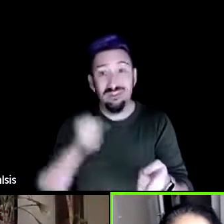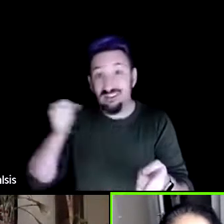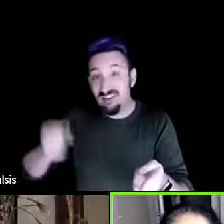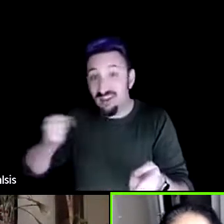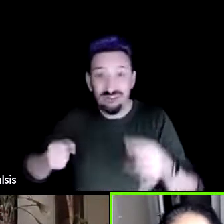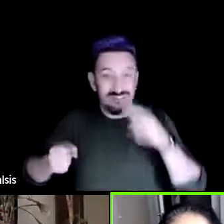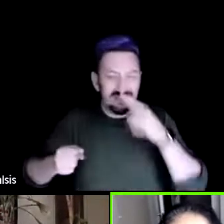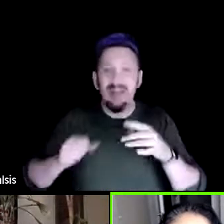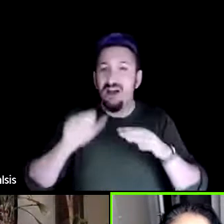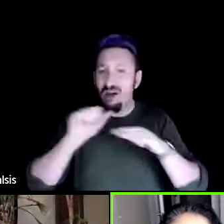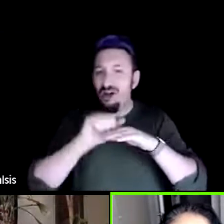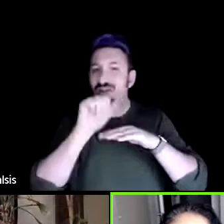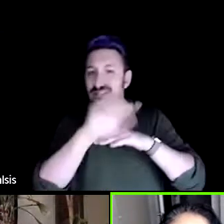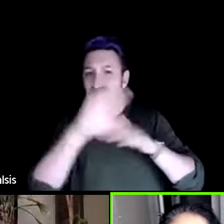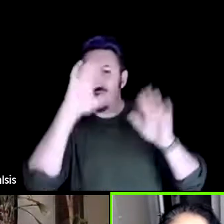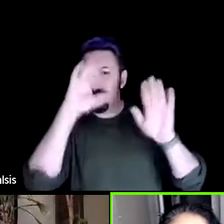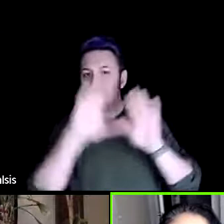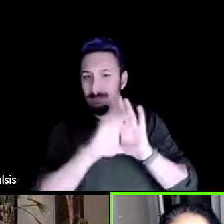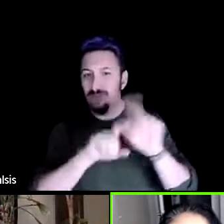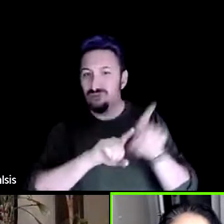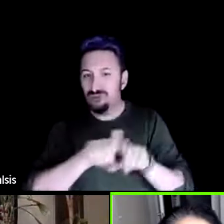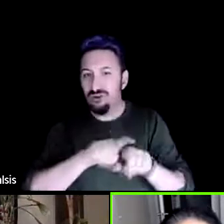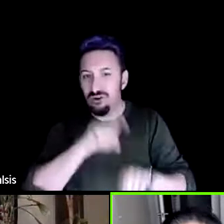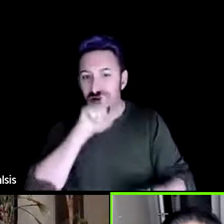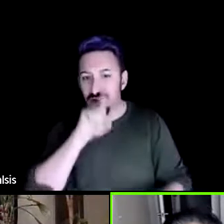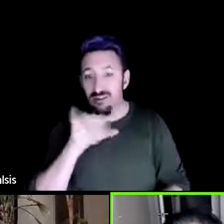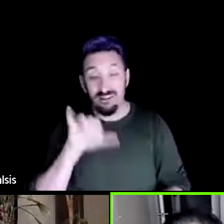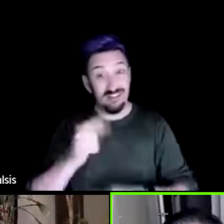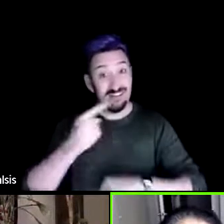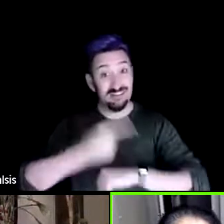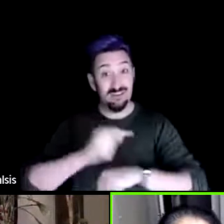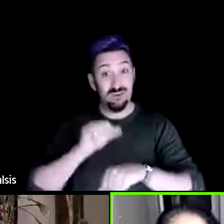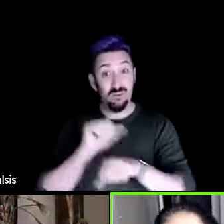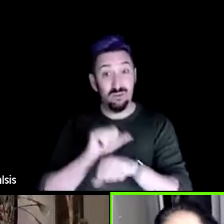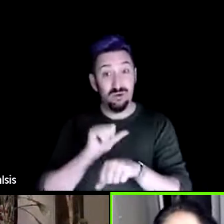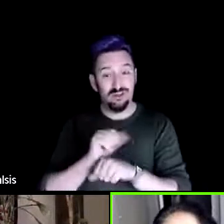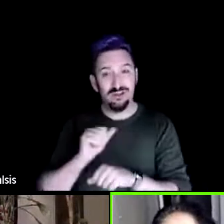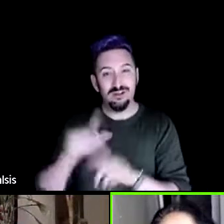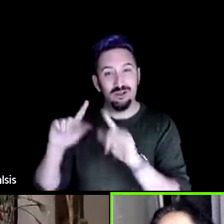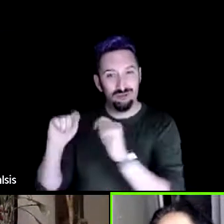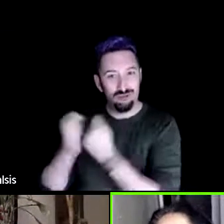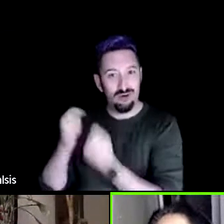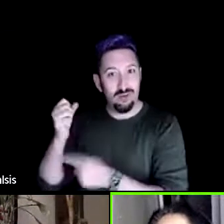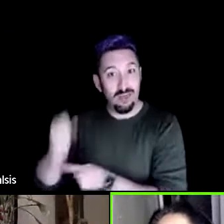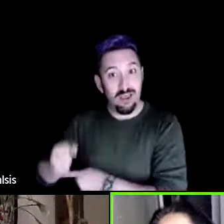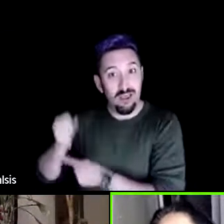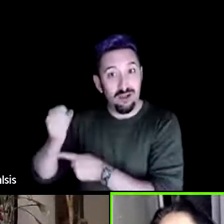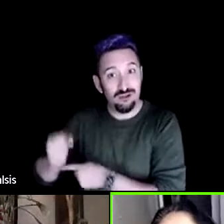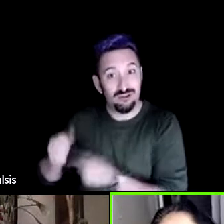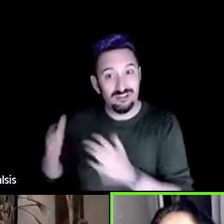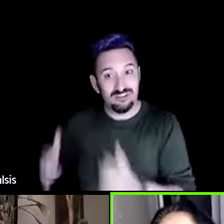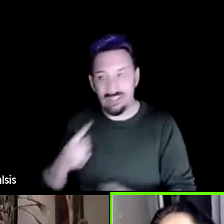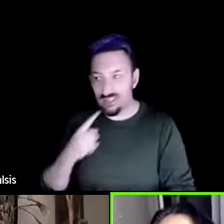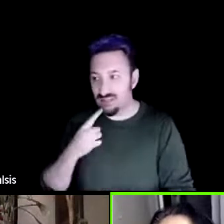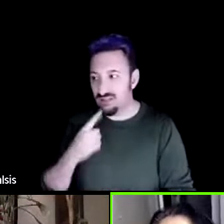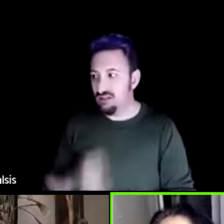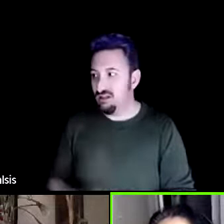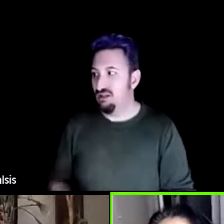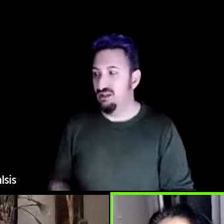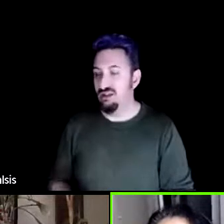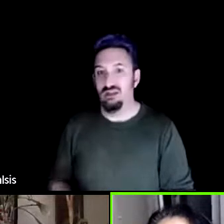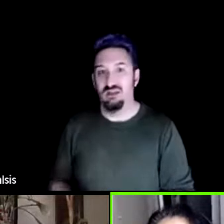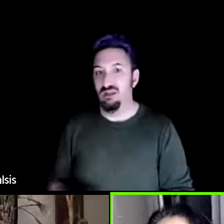starhawk on that day we were working the tribal elders said we haven't done this since before boarding